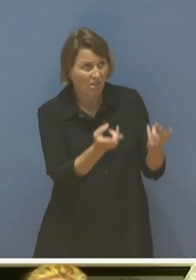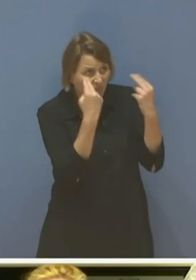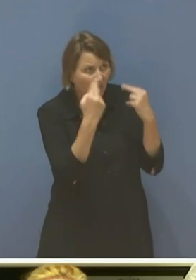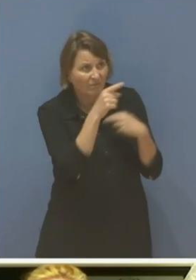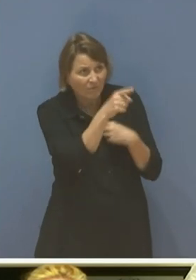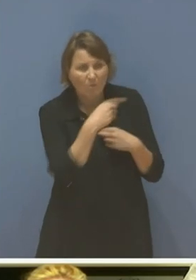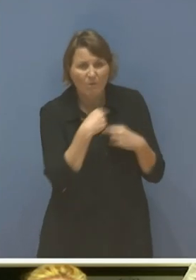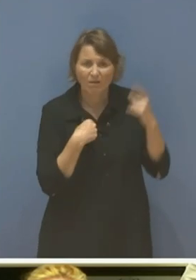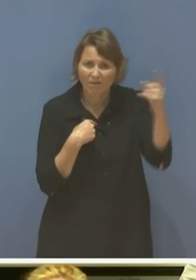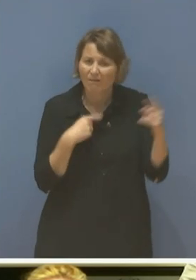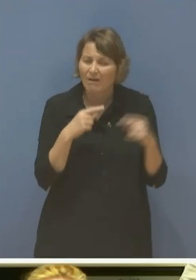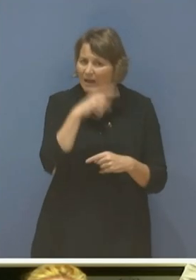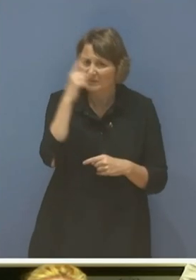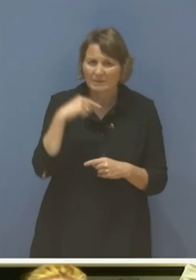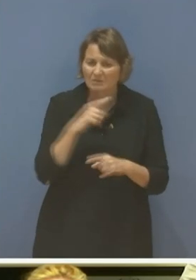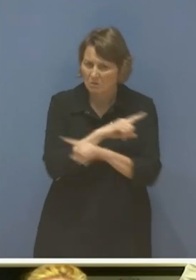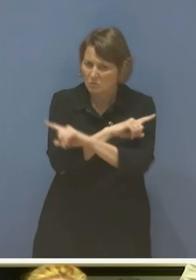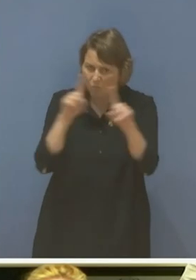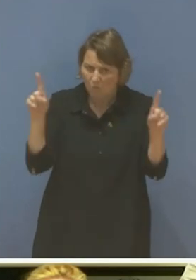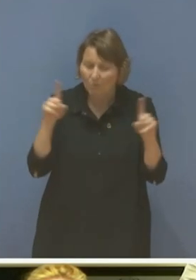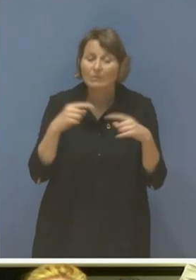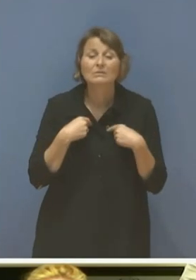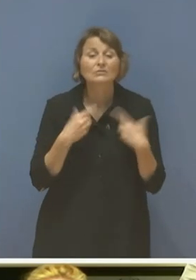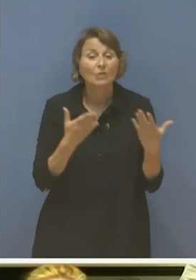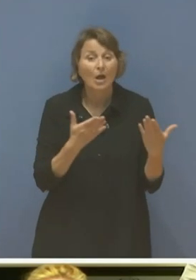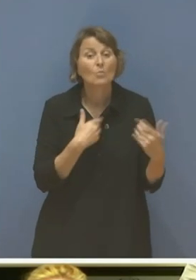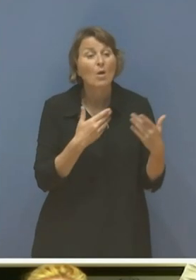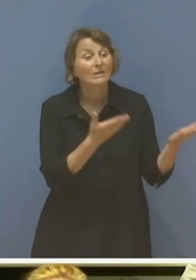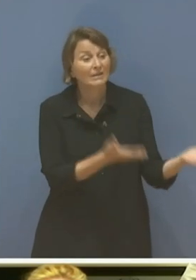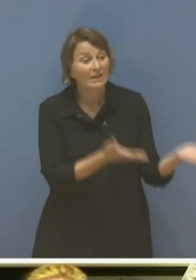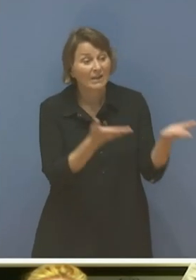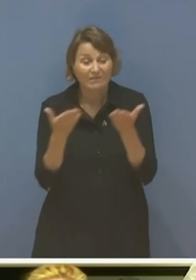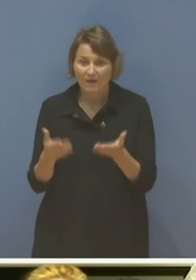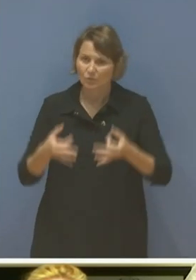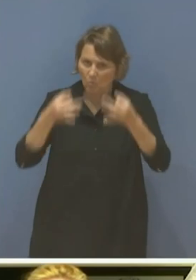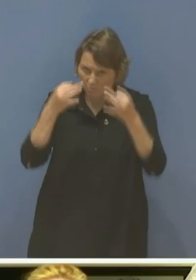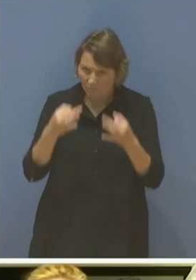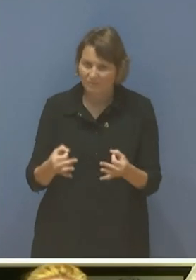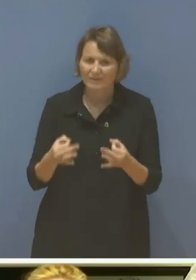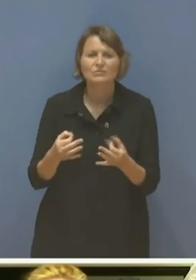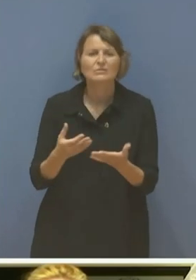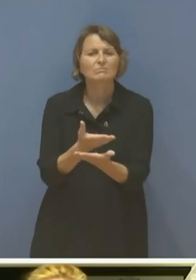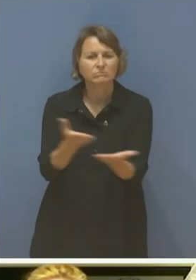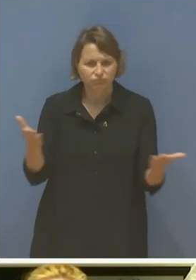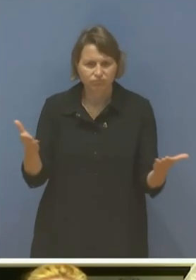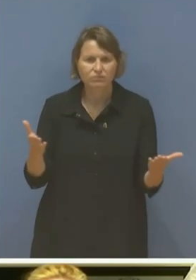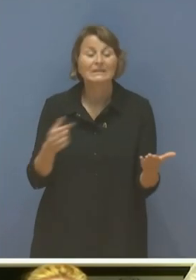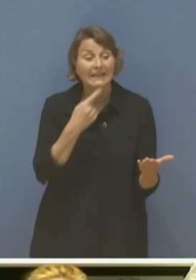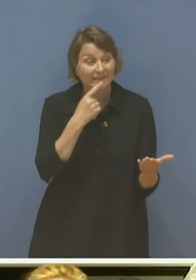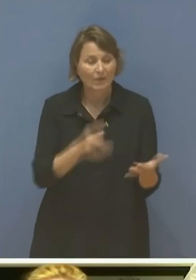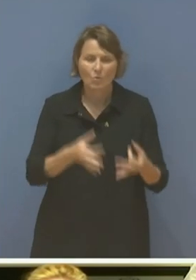therefore officially invite Azerbaijan before the international indigenous community to recognize the right to self-determination of